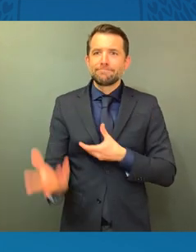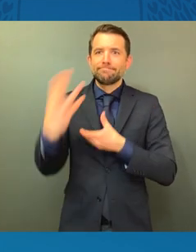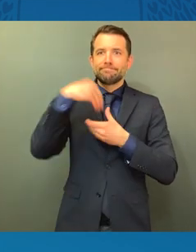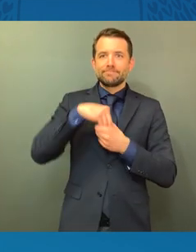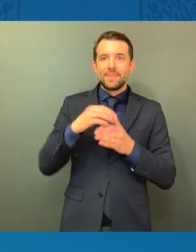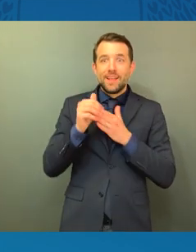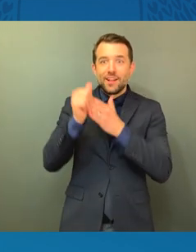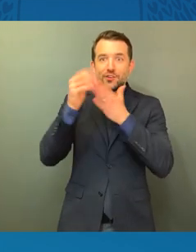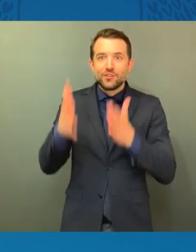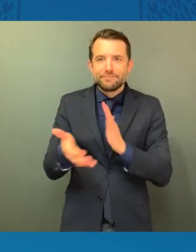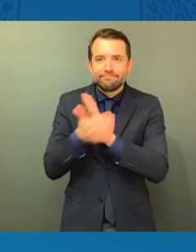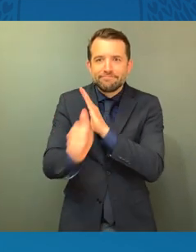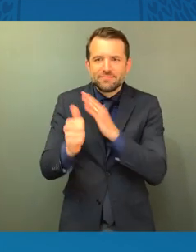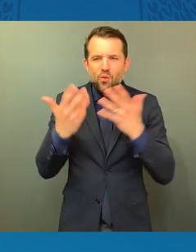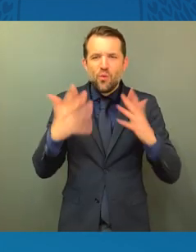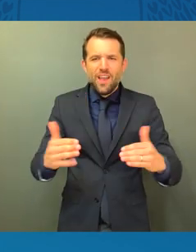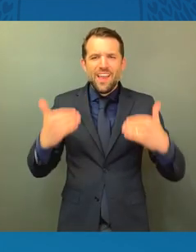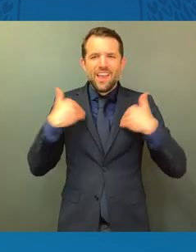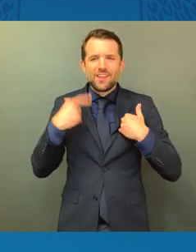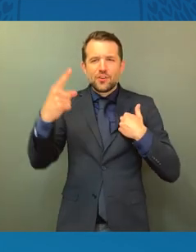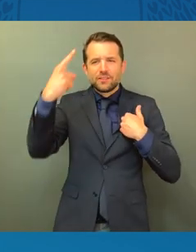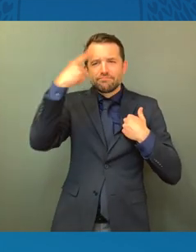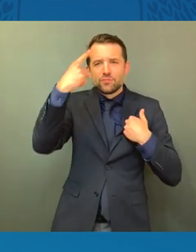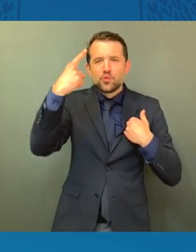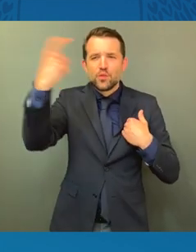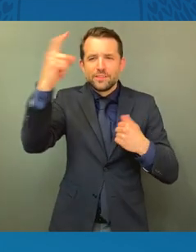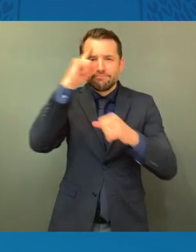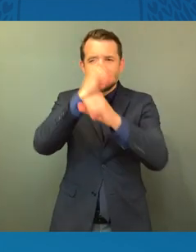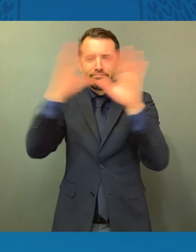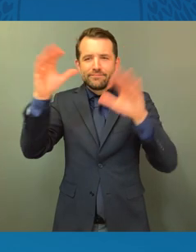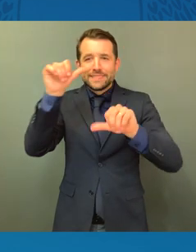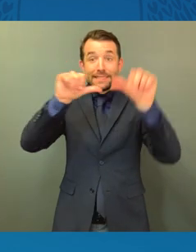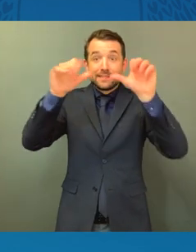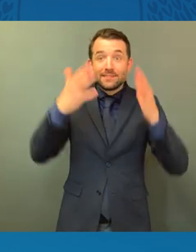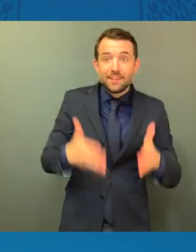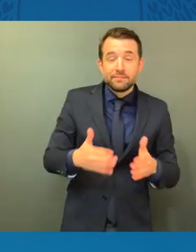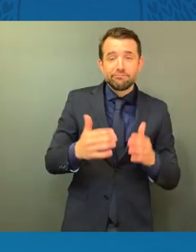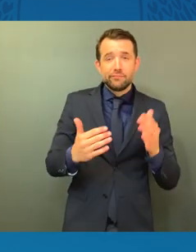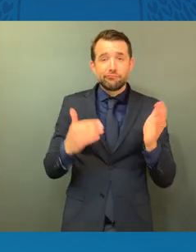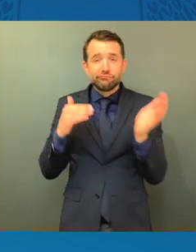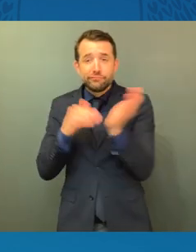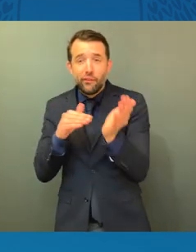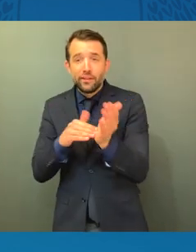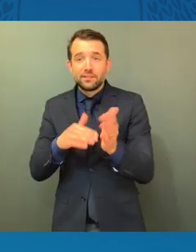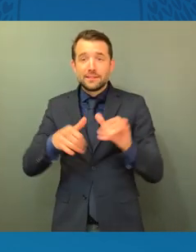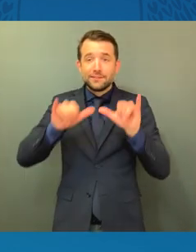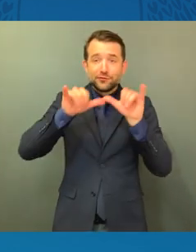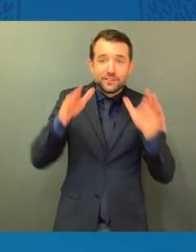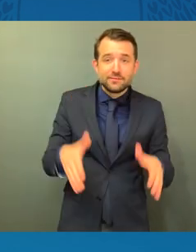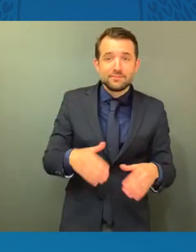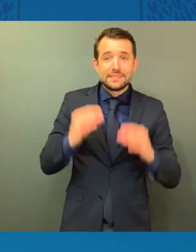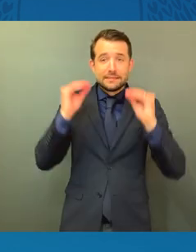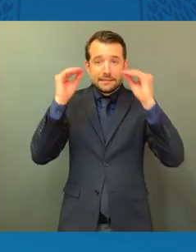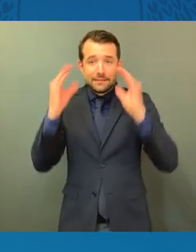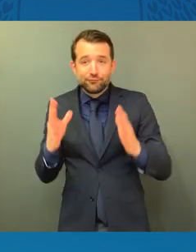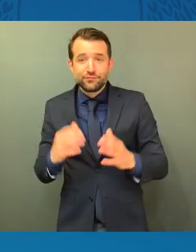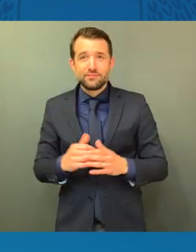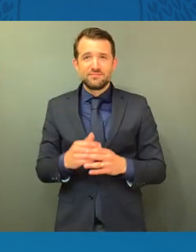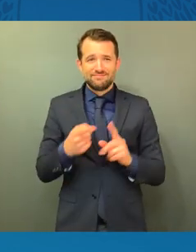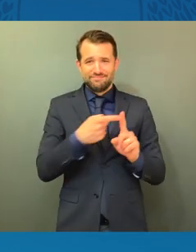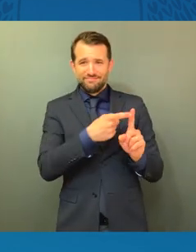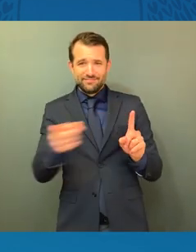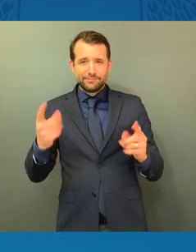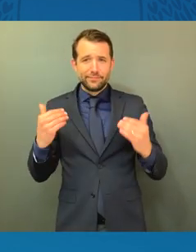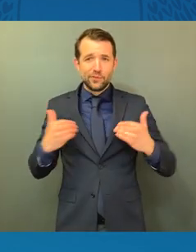dream of becoming scientists and doctors and engineers and teachers, young people filled with so much